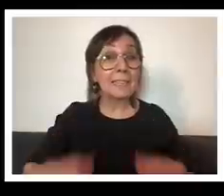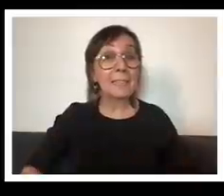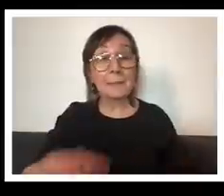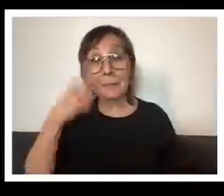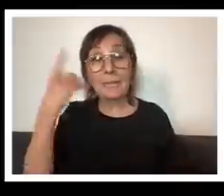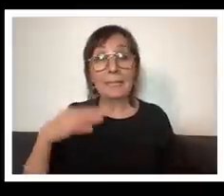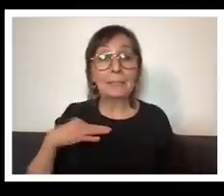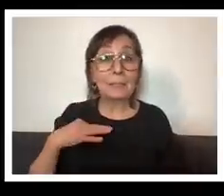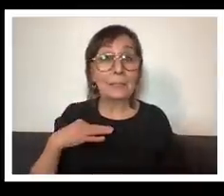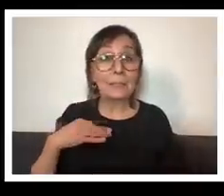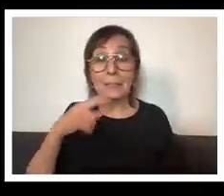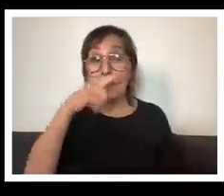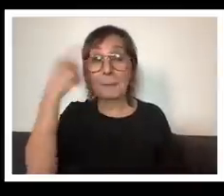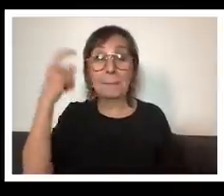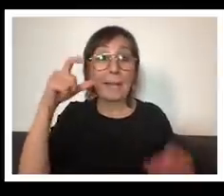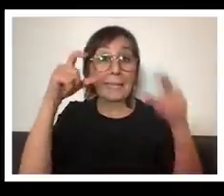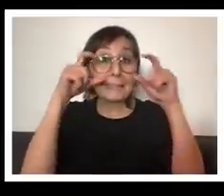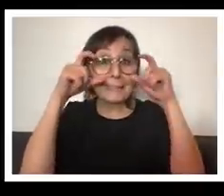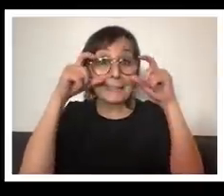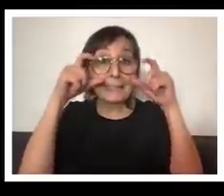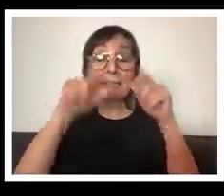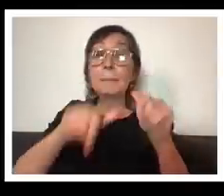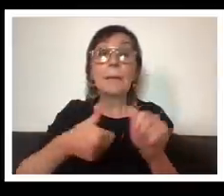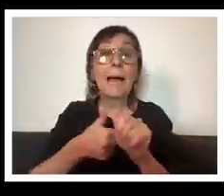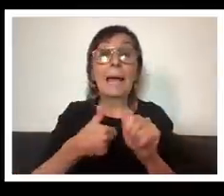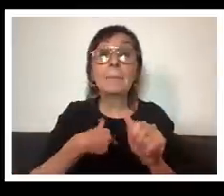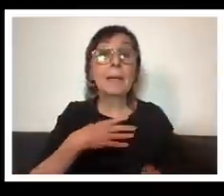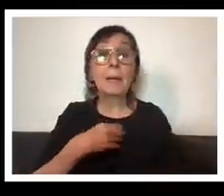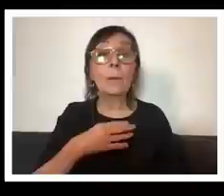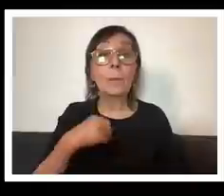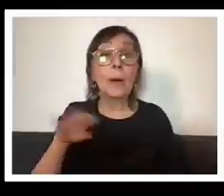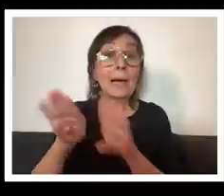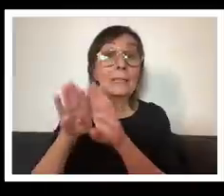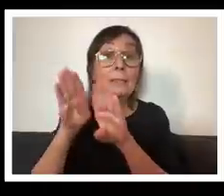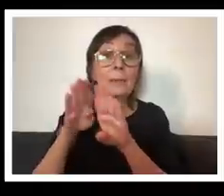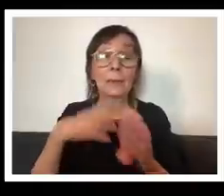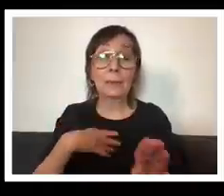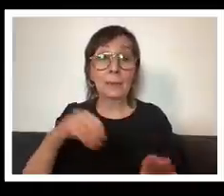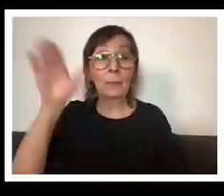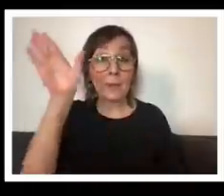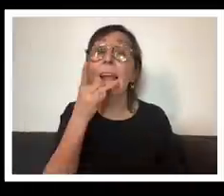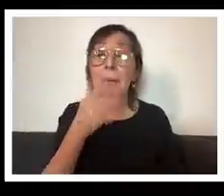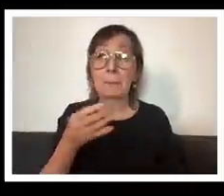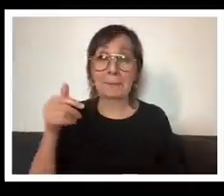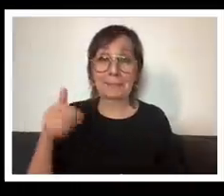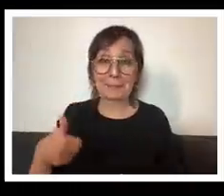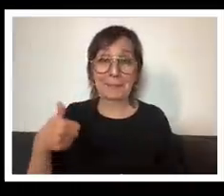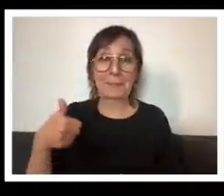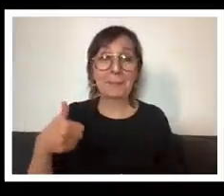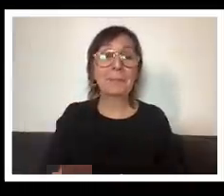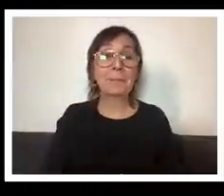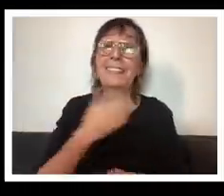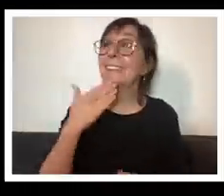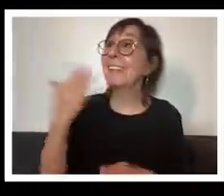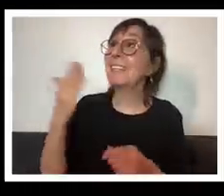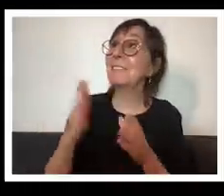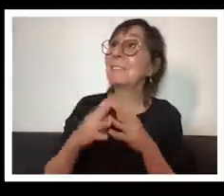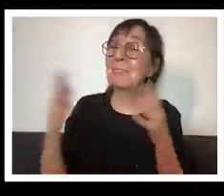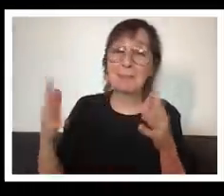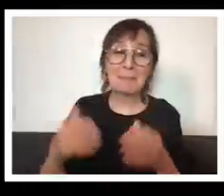black sunglasses and behind me is a white door and a white wall thank you so much